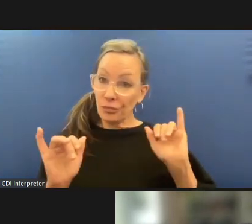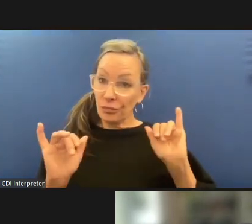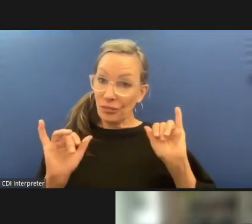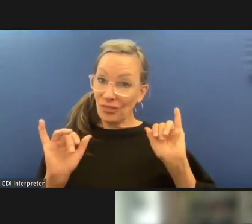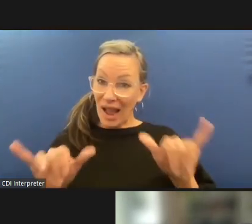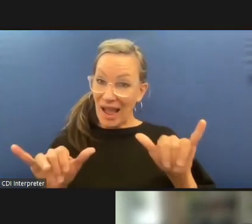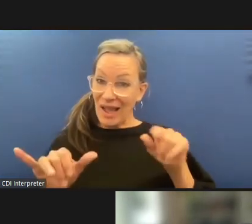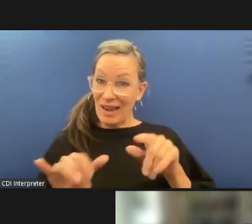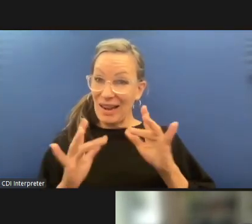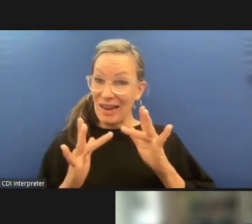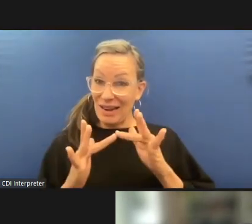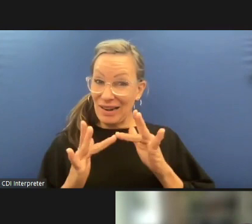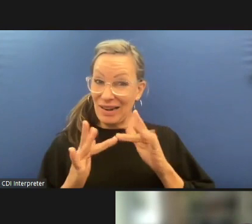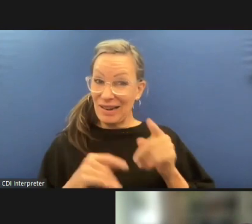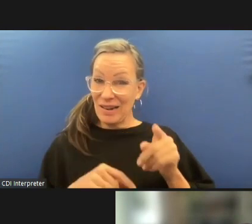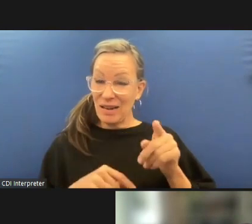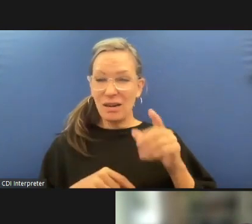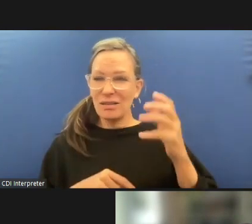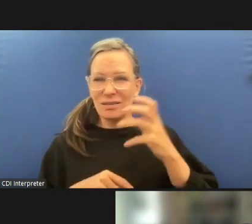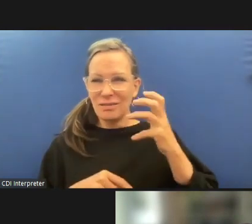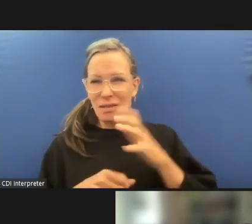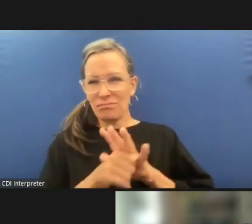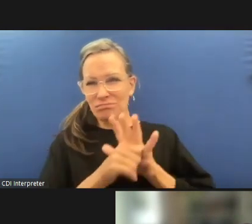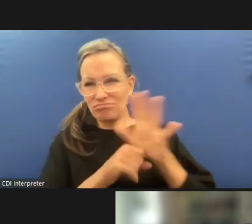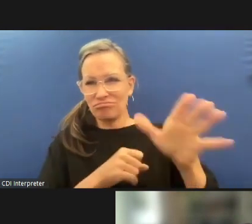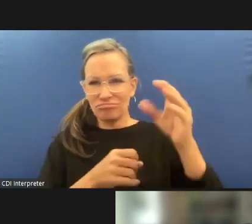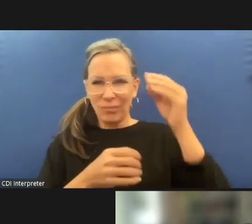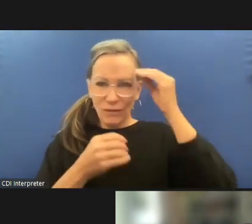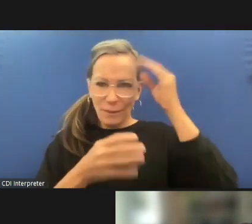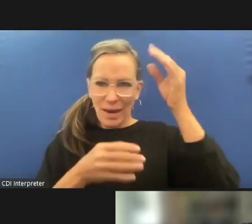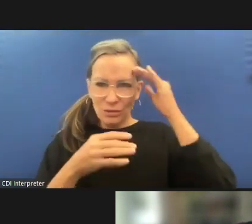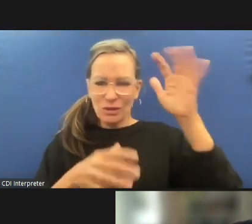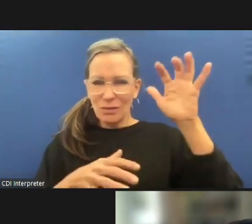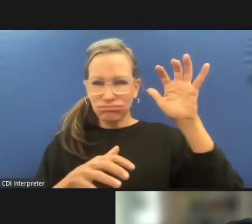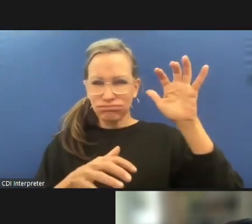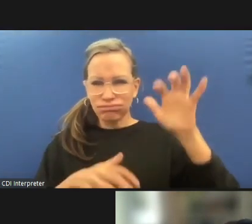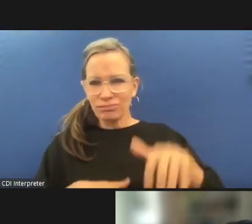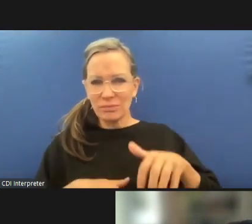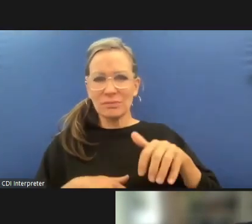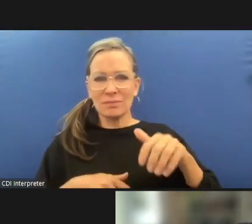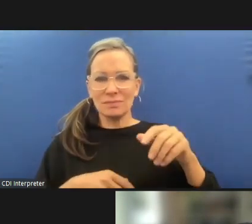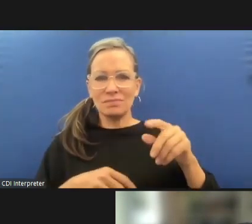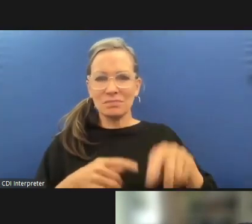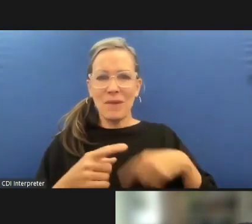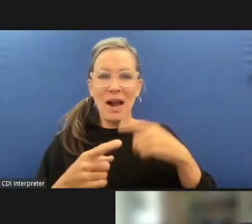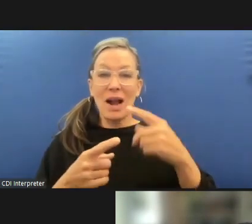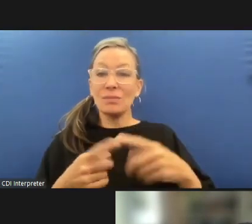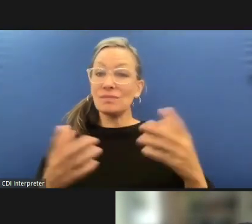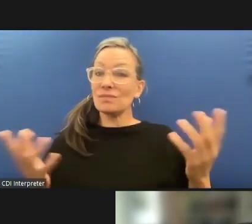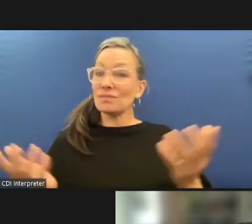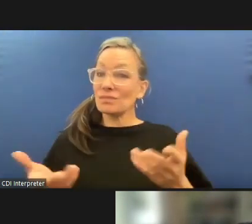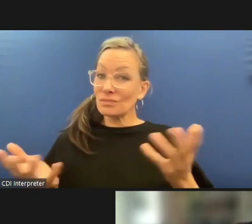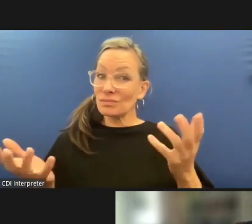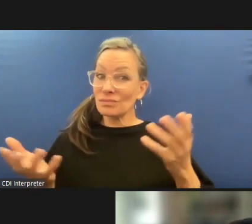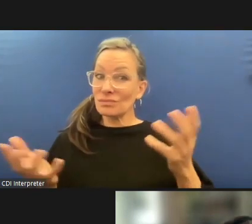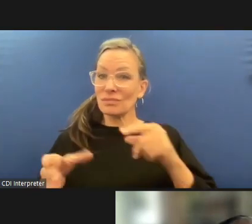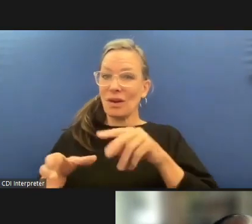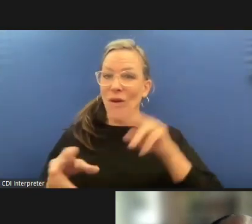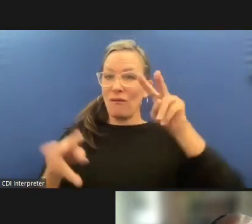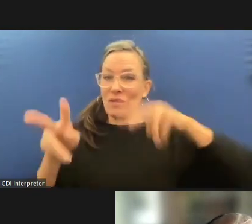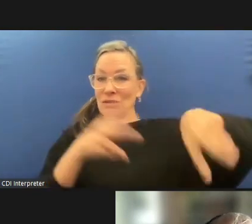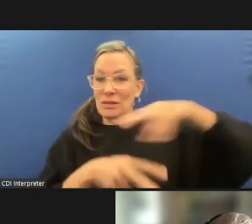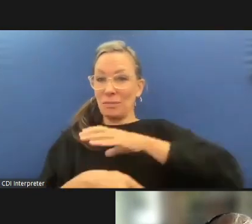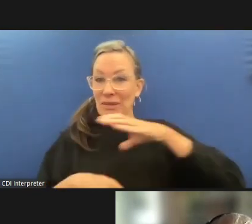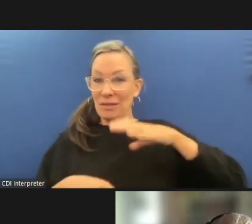information specifically about the different models of oversight um there's also a report that nacle did about effective